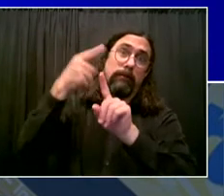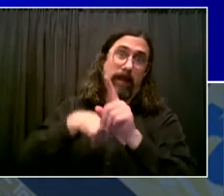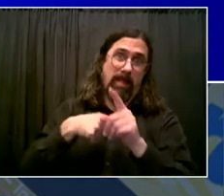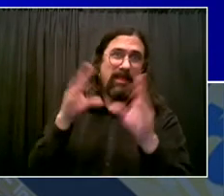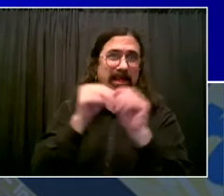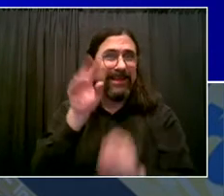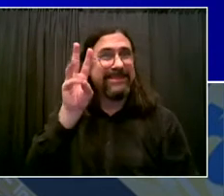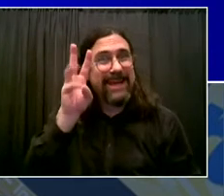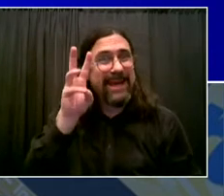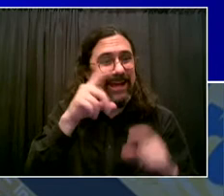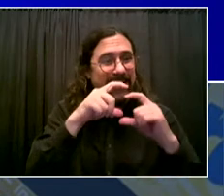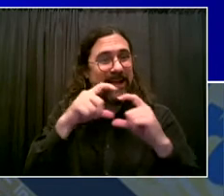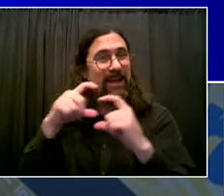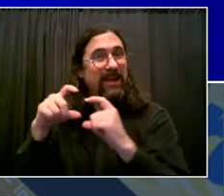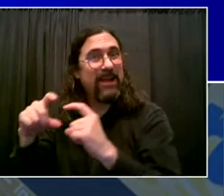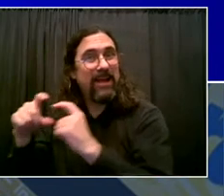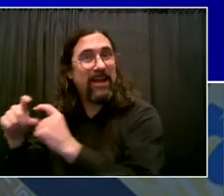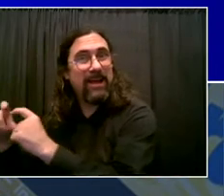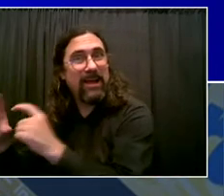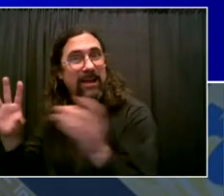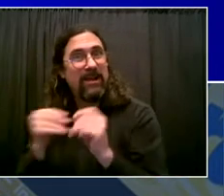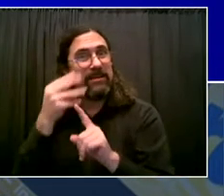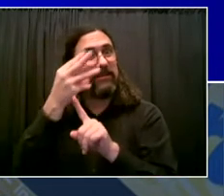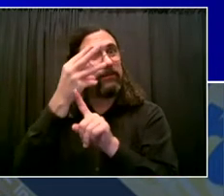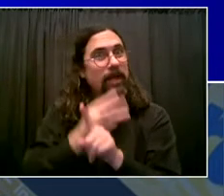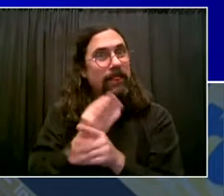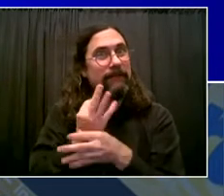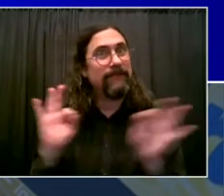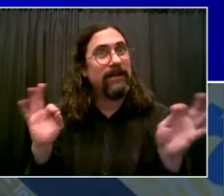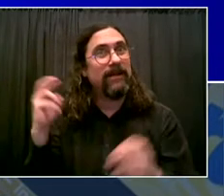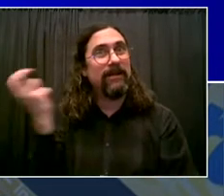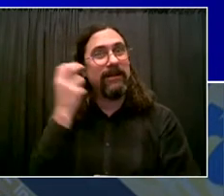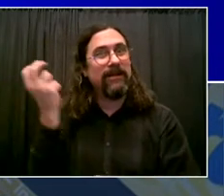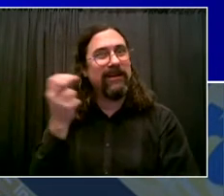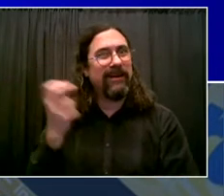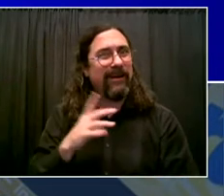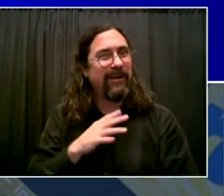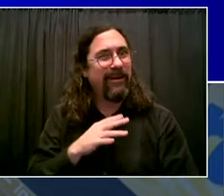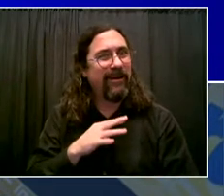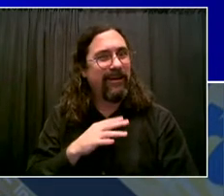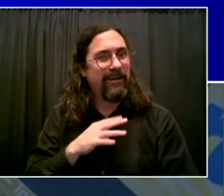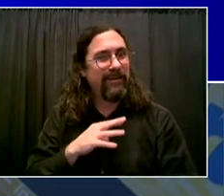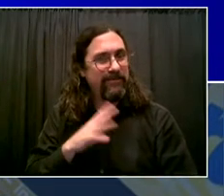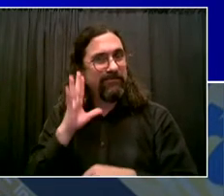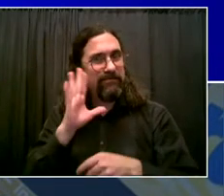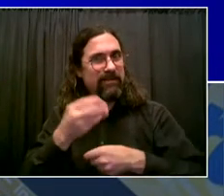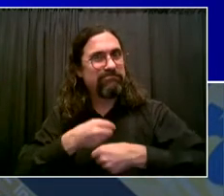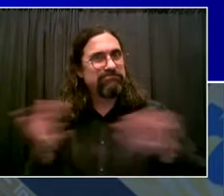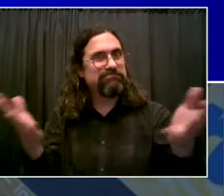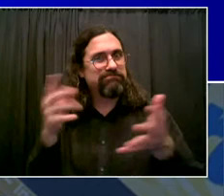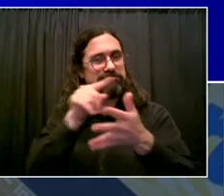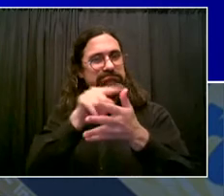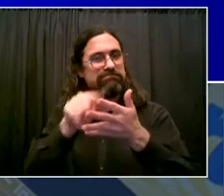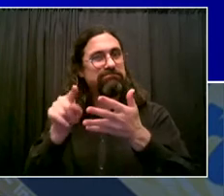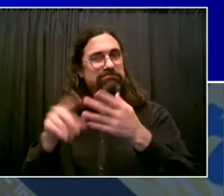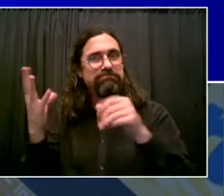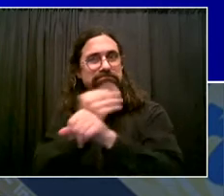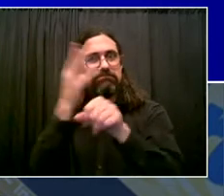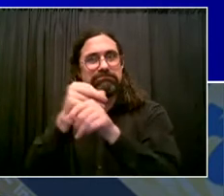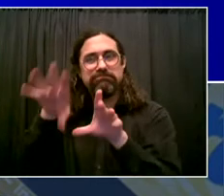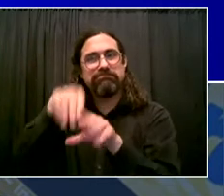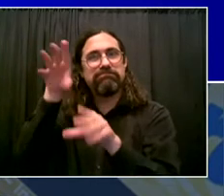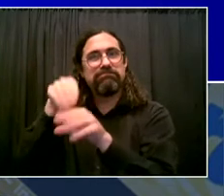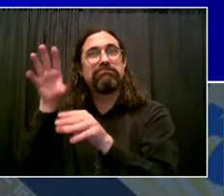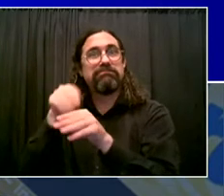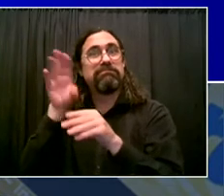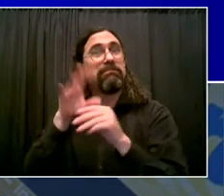for these MetroCards. Amazing opportunity. These contests and prizes will be going on for weeks ahead. We think it's going to make a big difference.